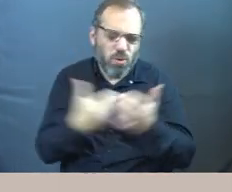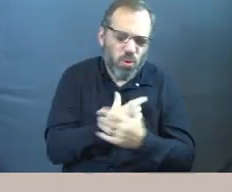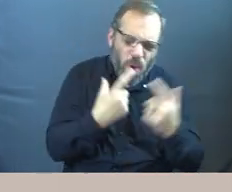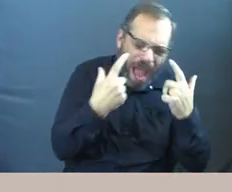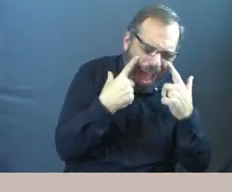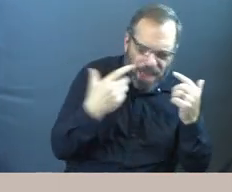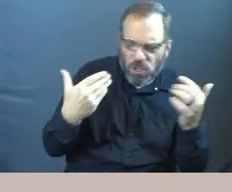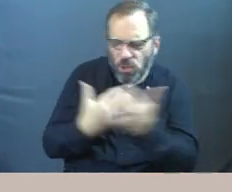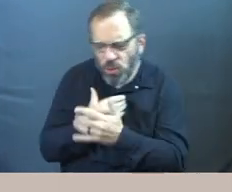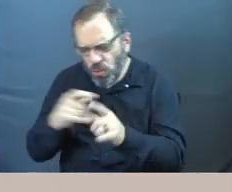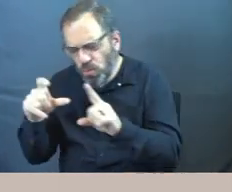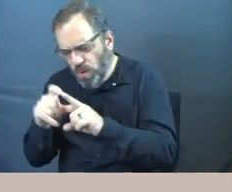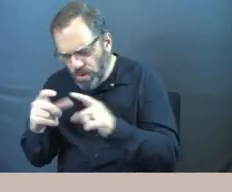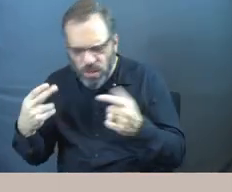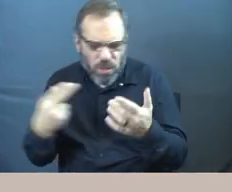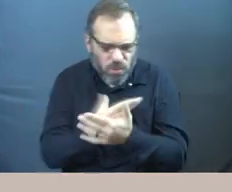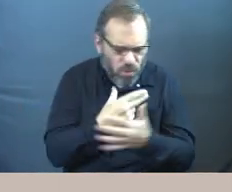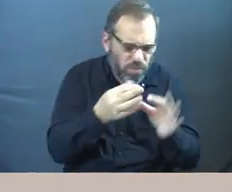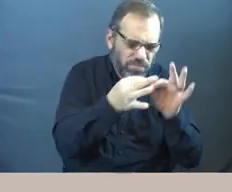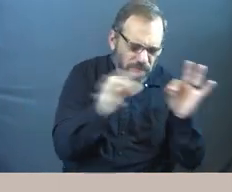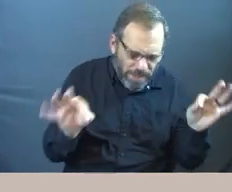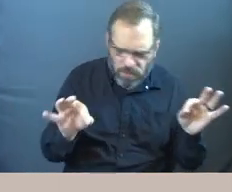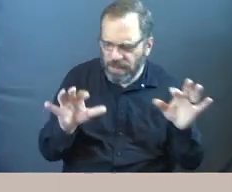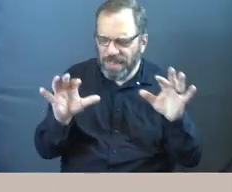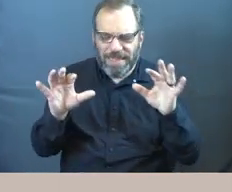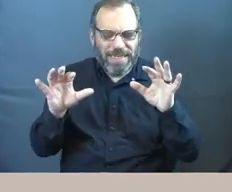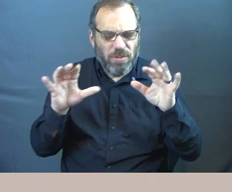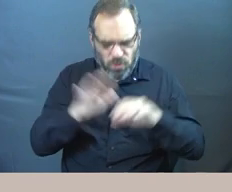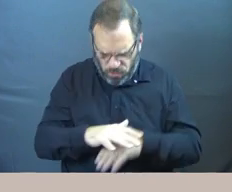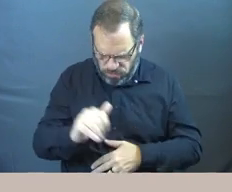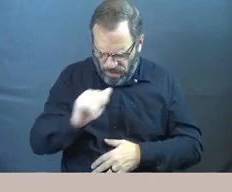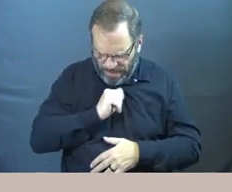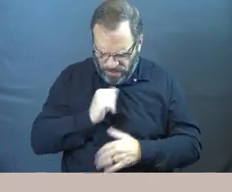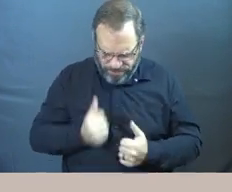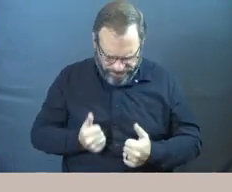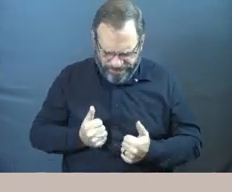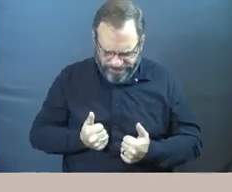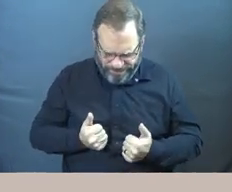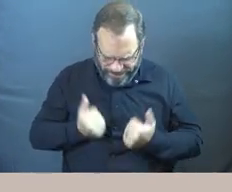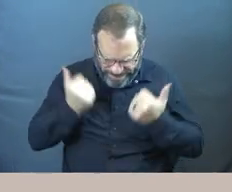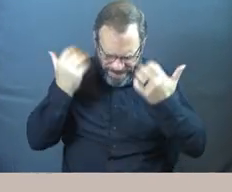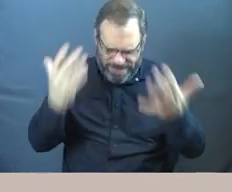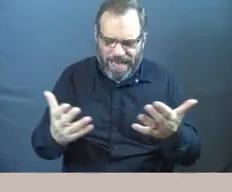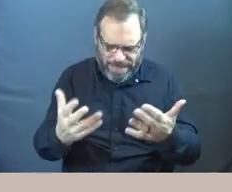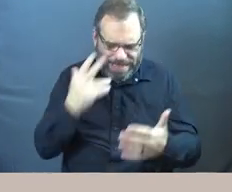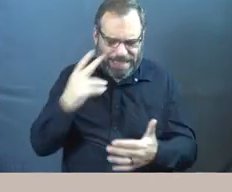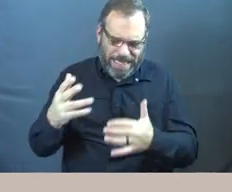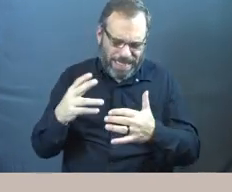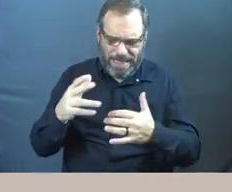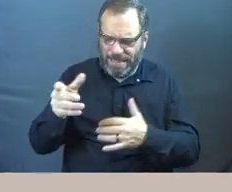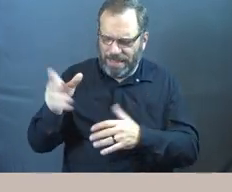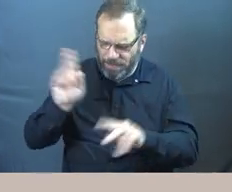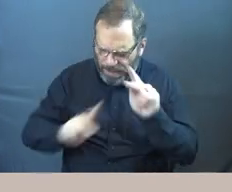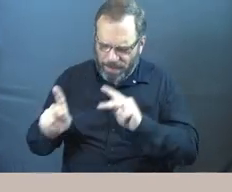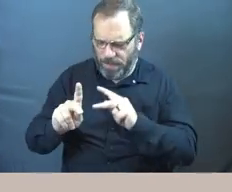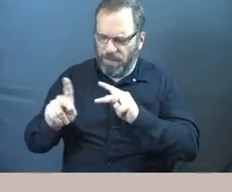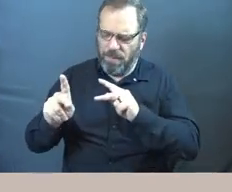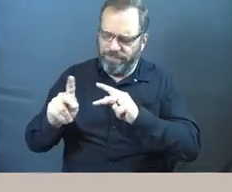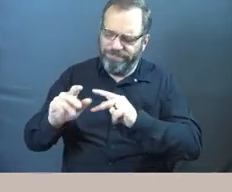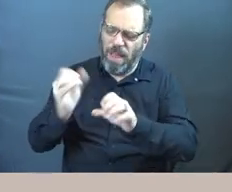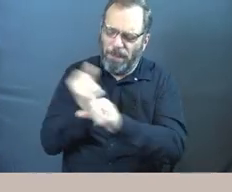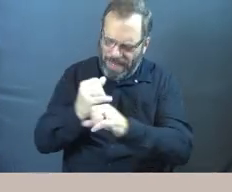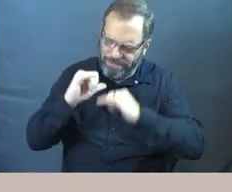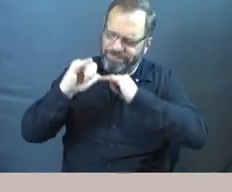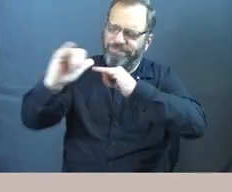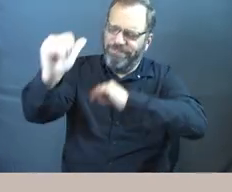you give us new words to speak? Lord, would you help us to dedicate ourselves to seeing the Imago Dei? And others and giving them the respect